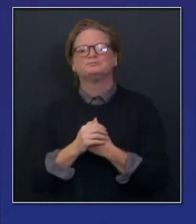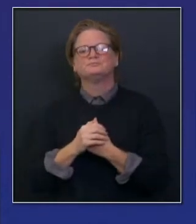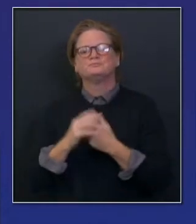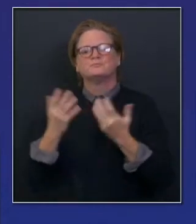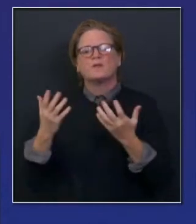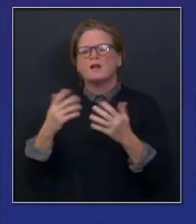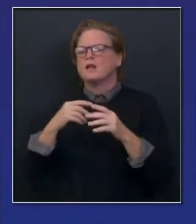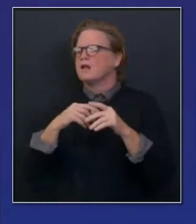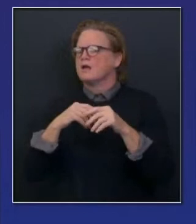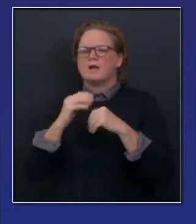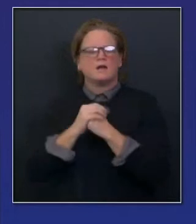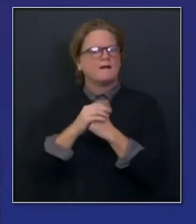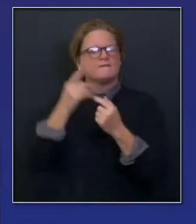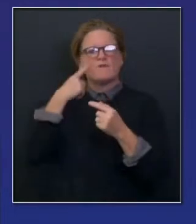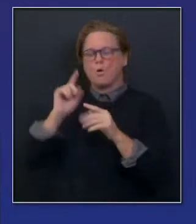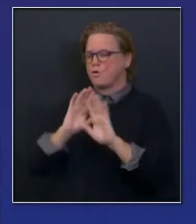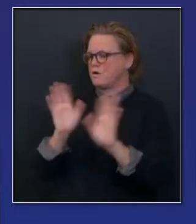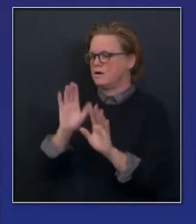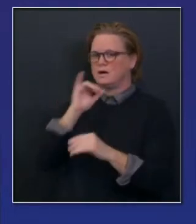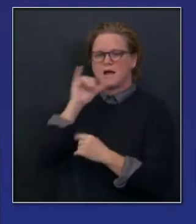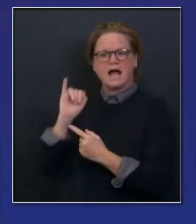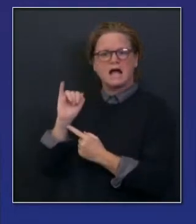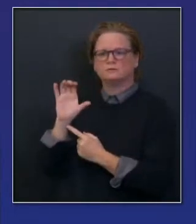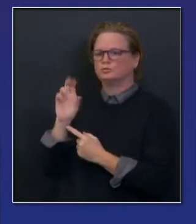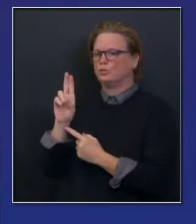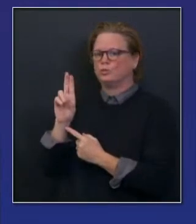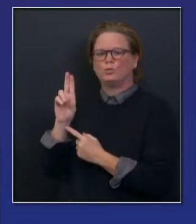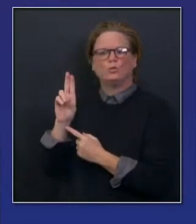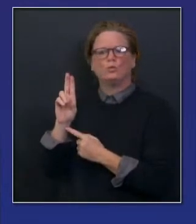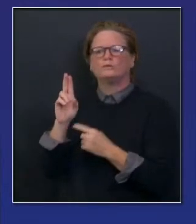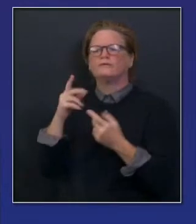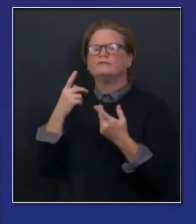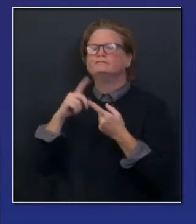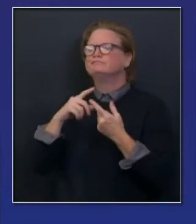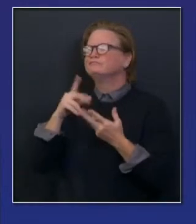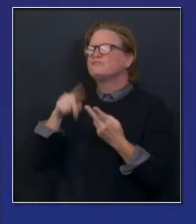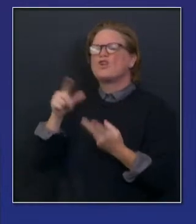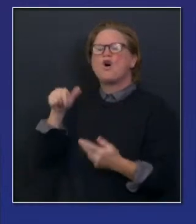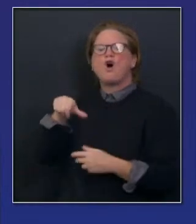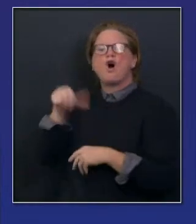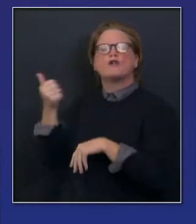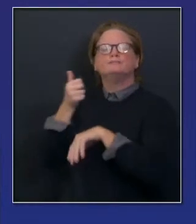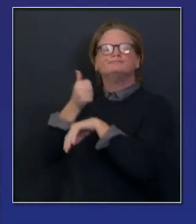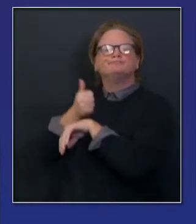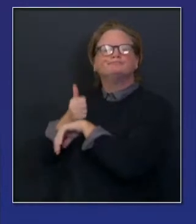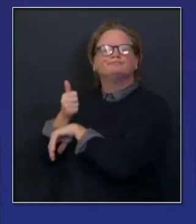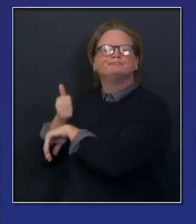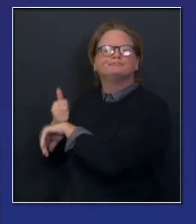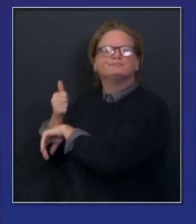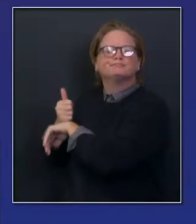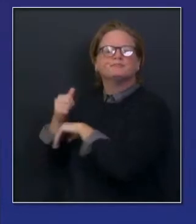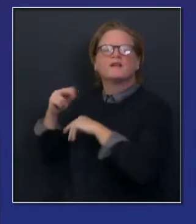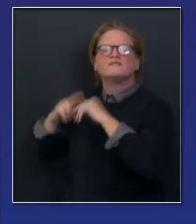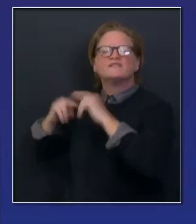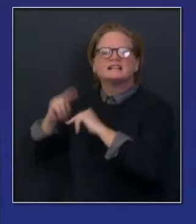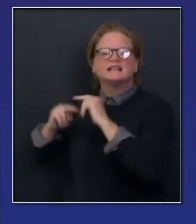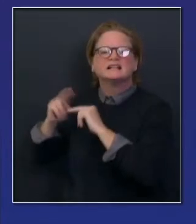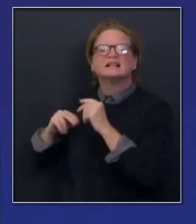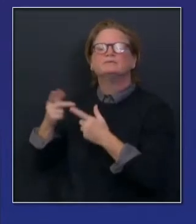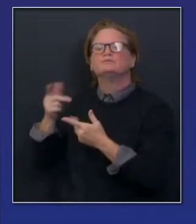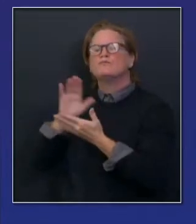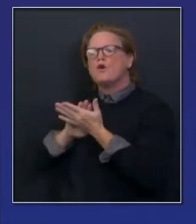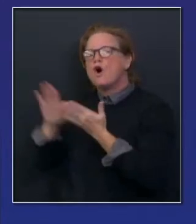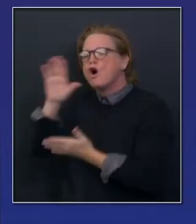don't mind, folks, these alternative care facilities are not ICU facilities, but we have the Imperial Valley College that's